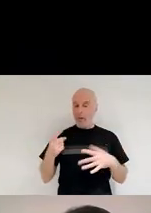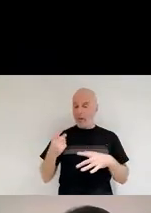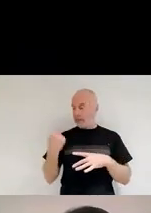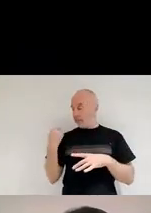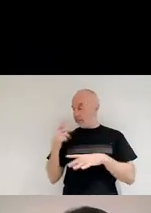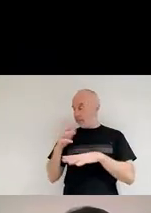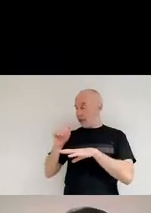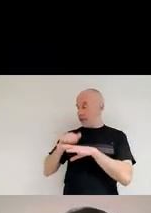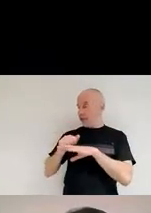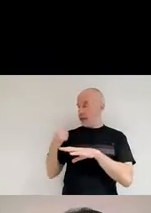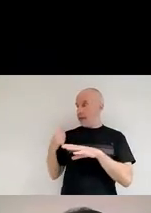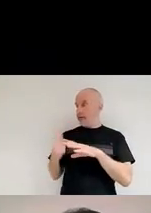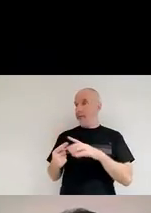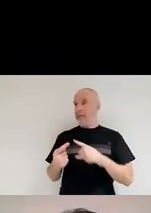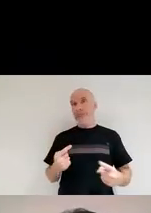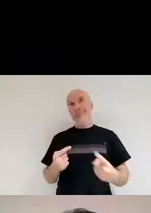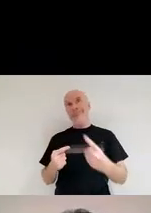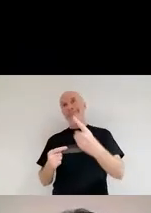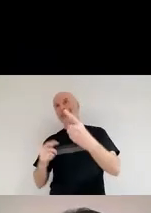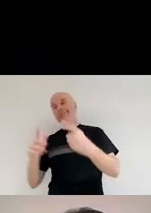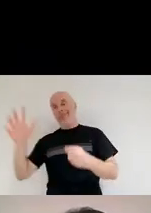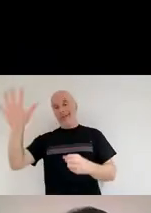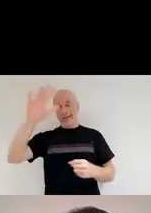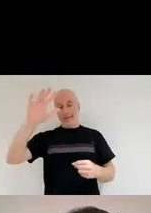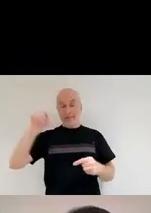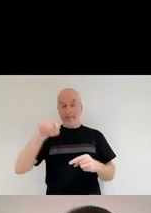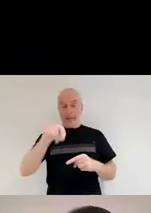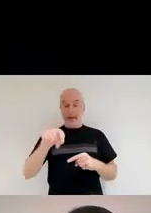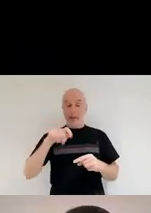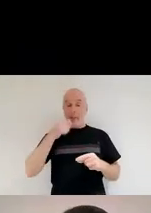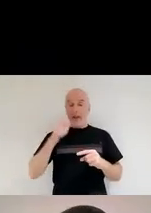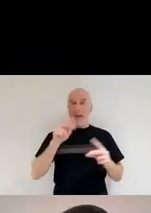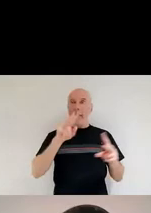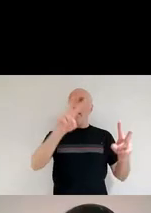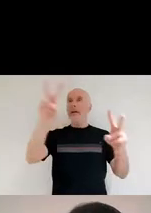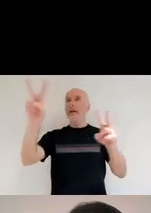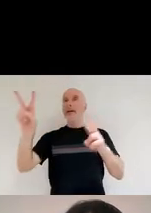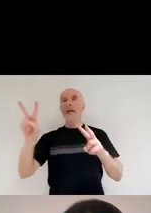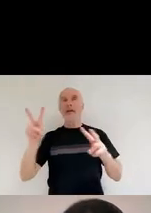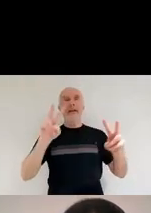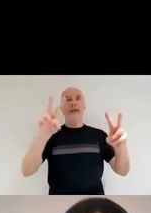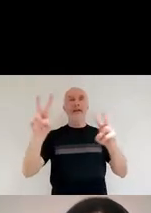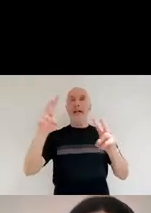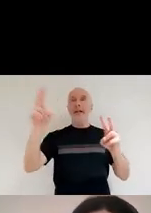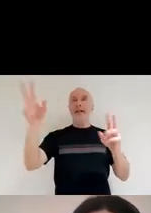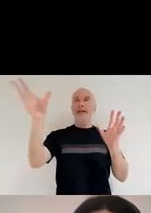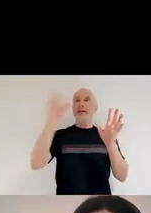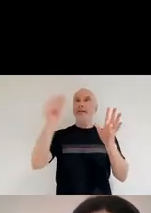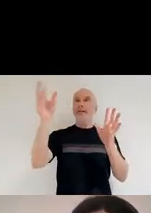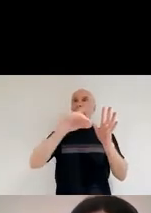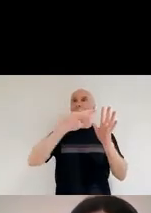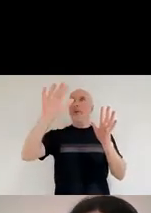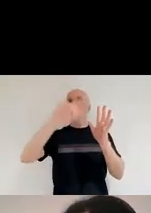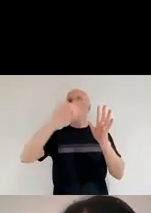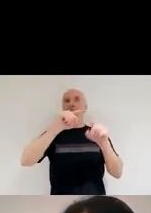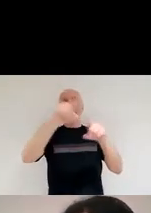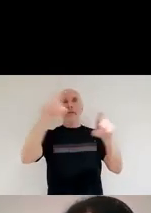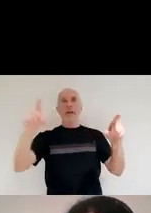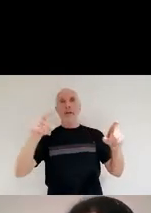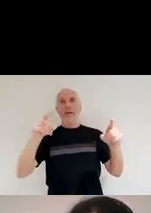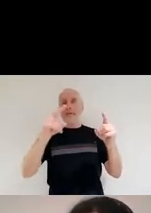And this telescope is also going to be observing the universe in the infrared and hopefully answering some of our questions.